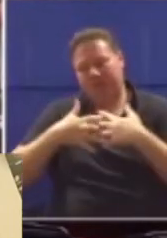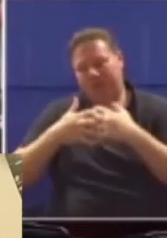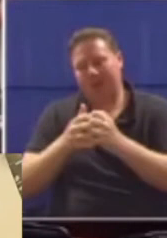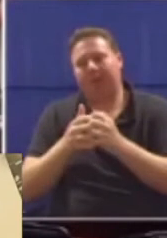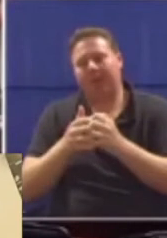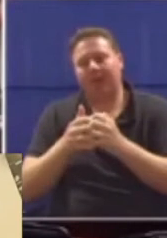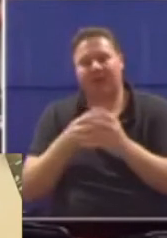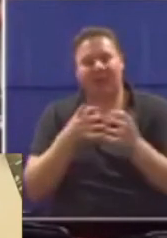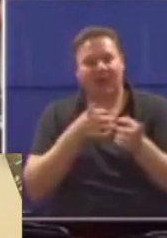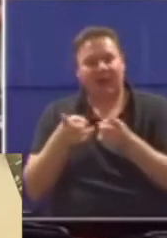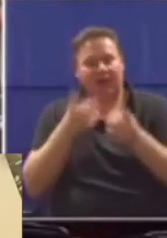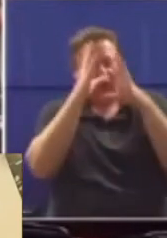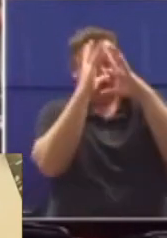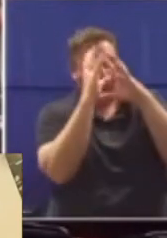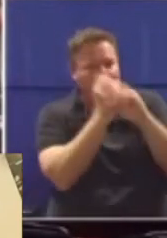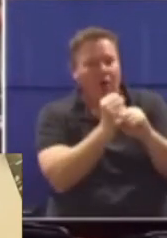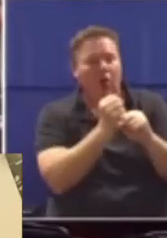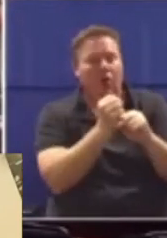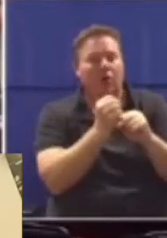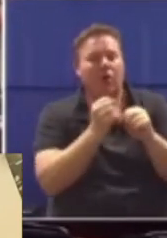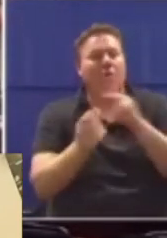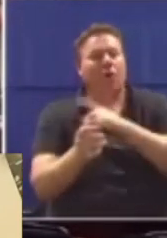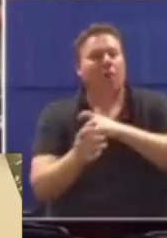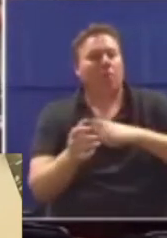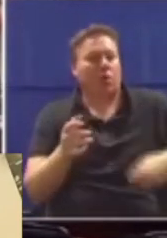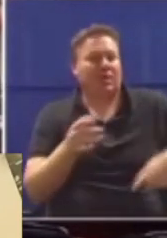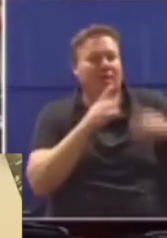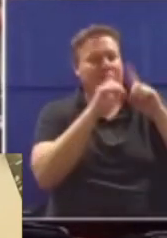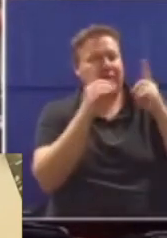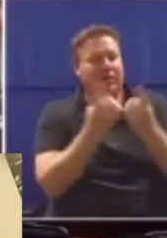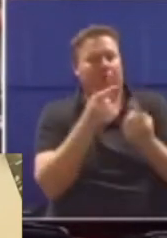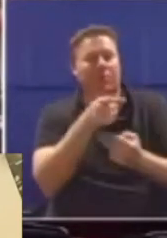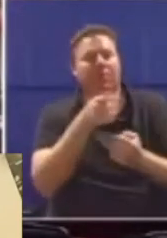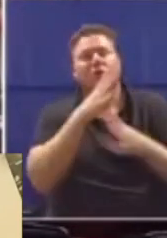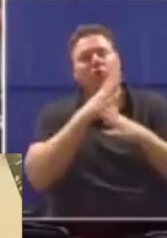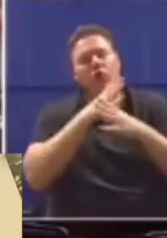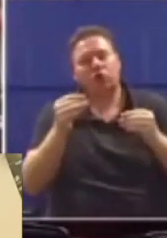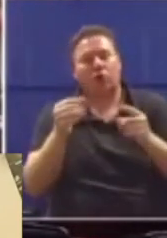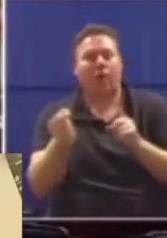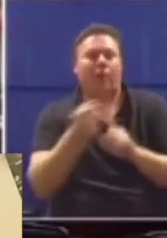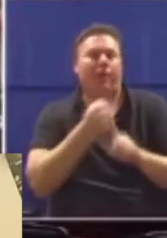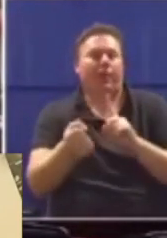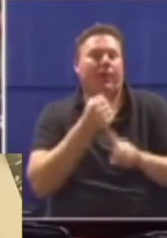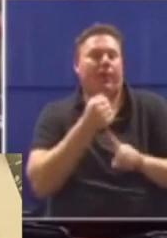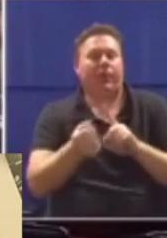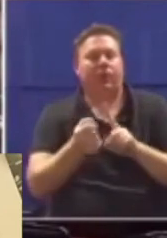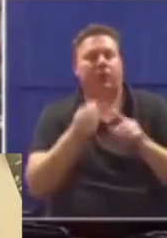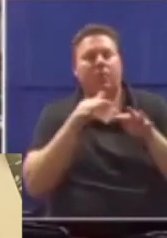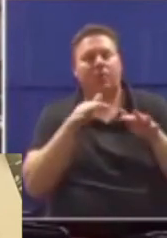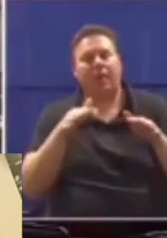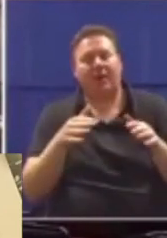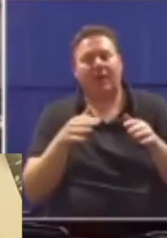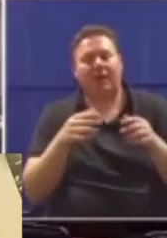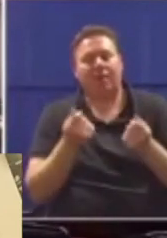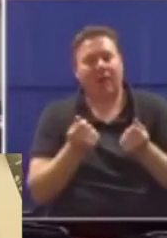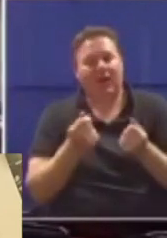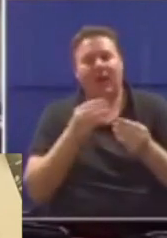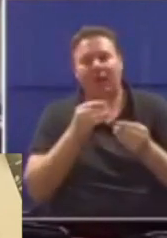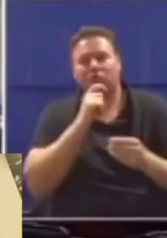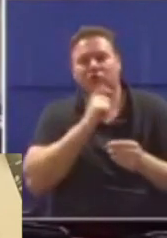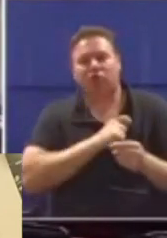to deal solely with the presidency to prevent this kind of abuse of public money and trust that we have seen in the past? last seat